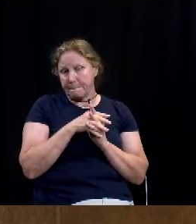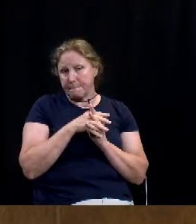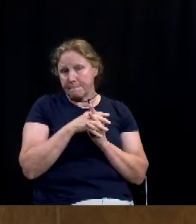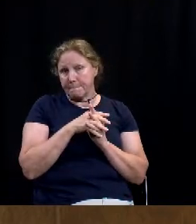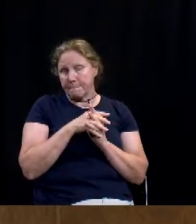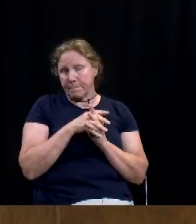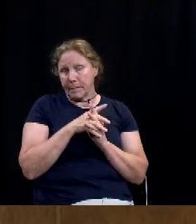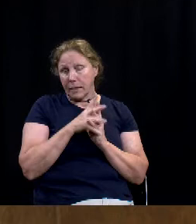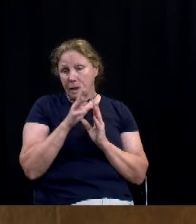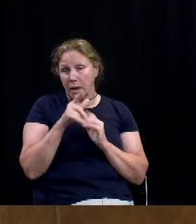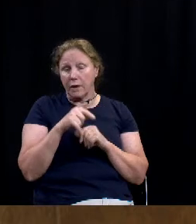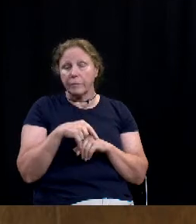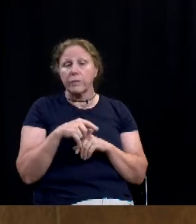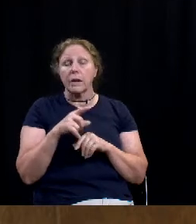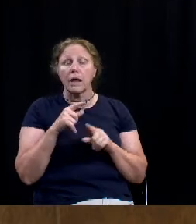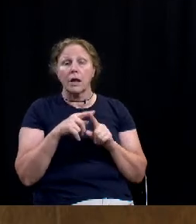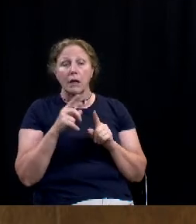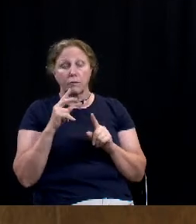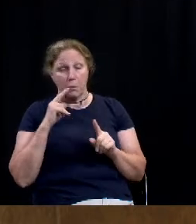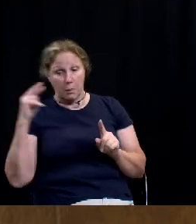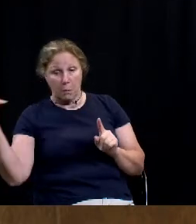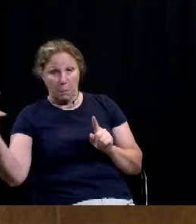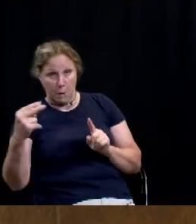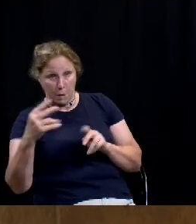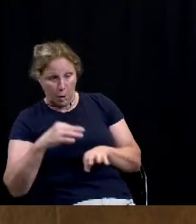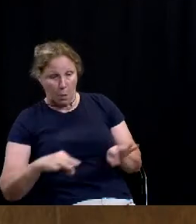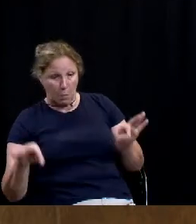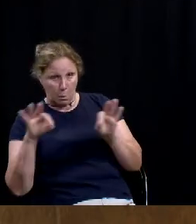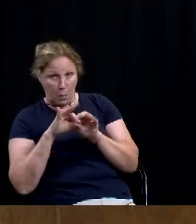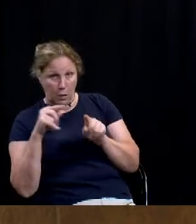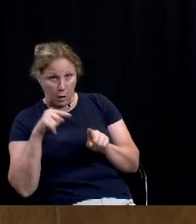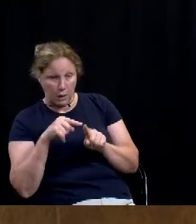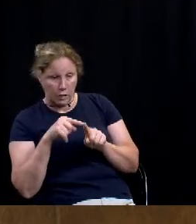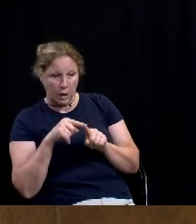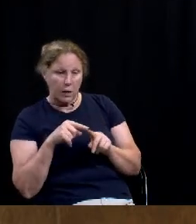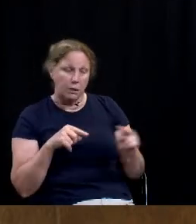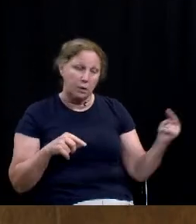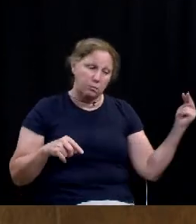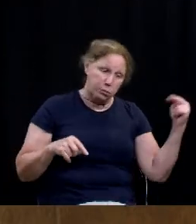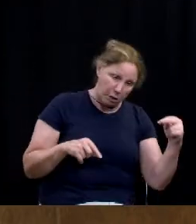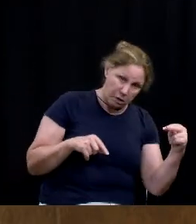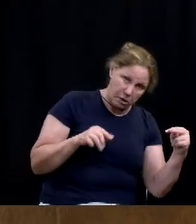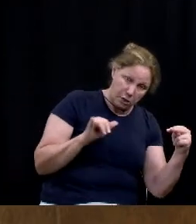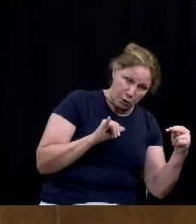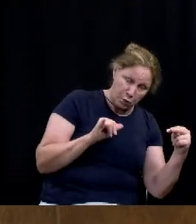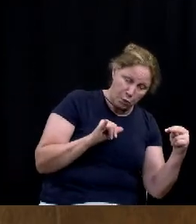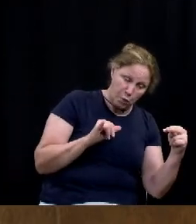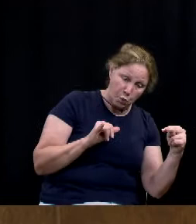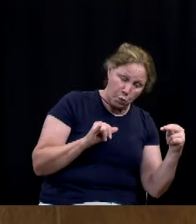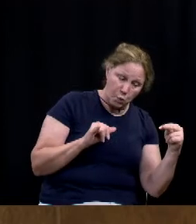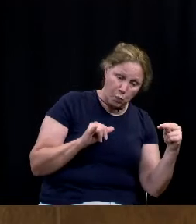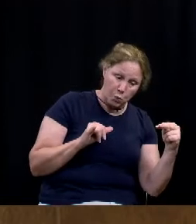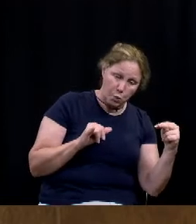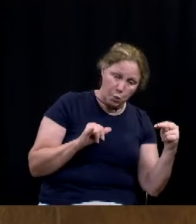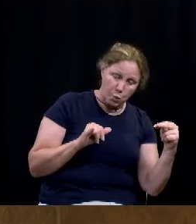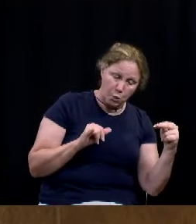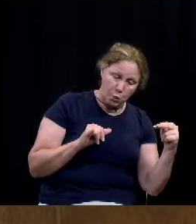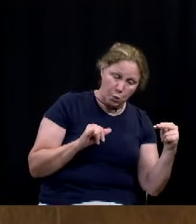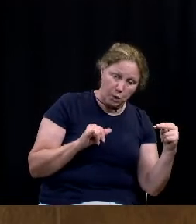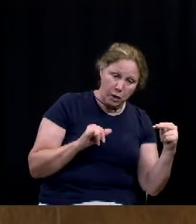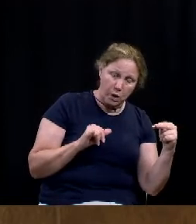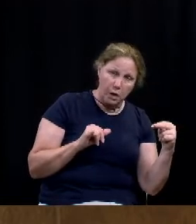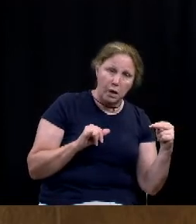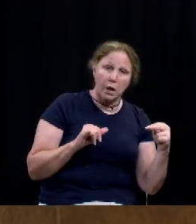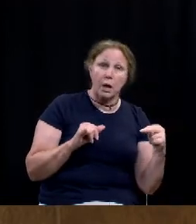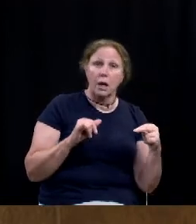from an equity perspective and from the perspective of, you know, there's reasons why